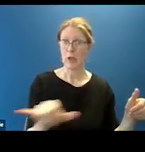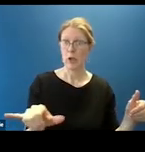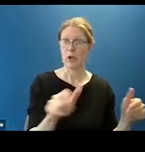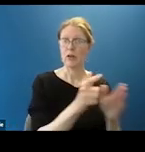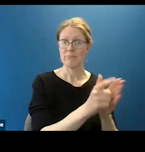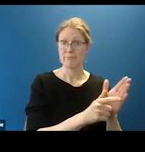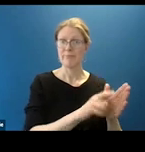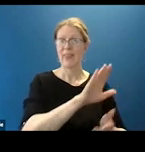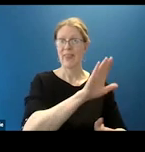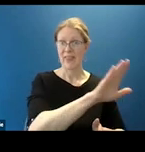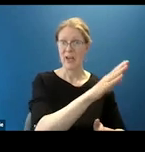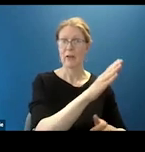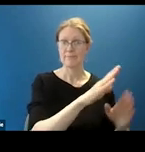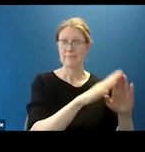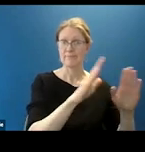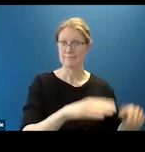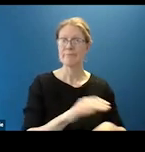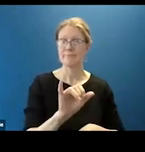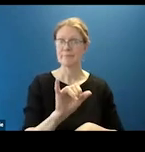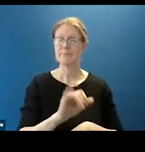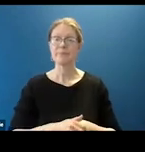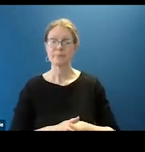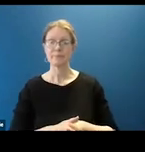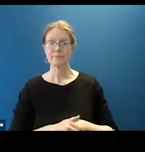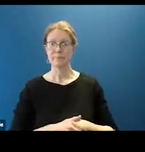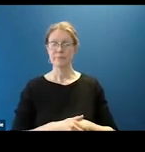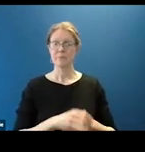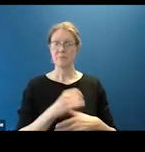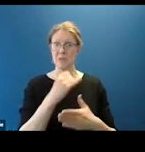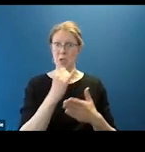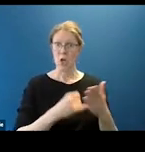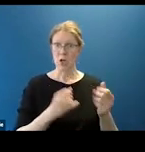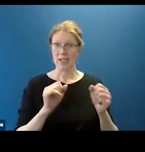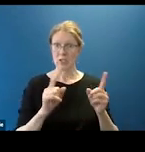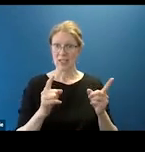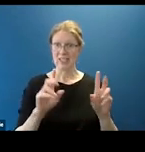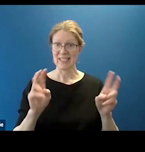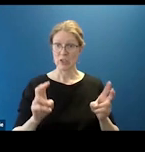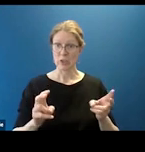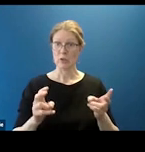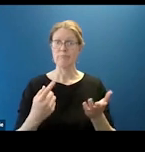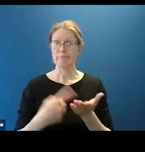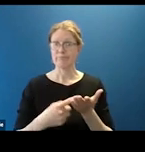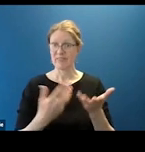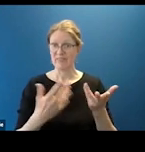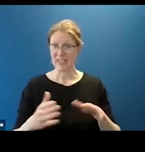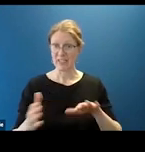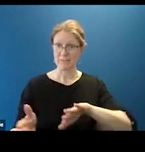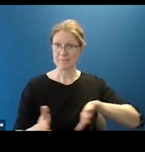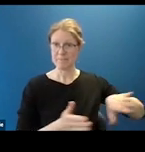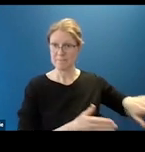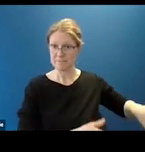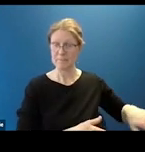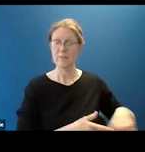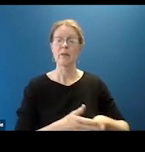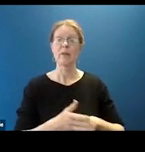Senate side. So now that we've discussed the arts education issues that you all can advocate for on the Hill, we're going to turn to